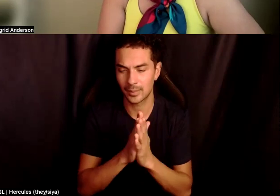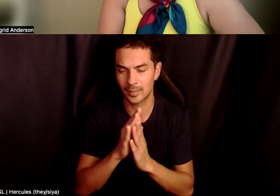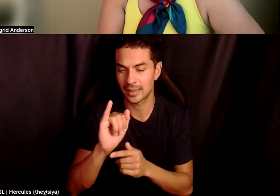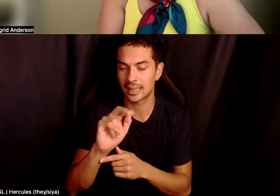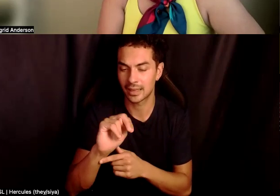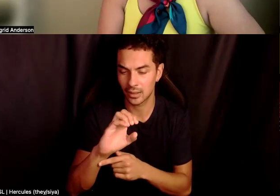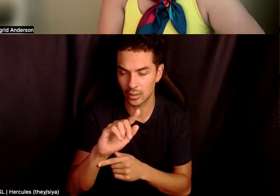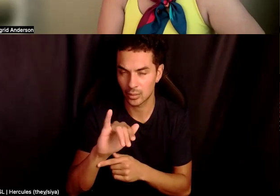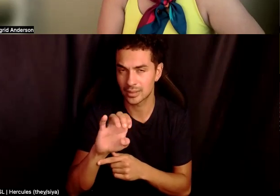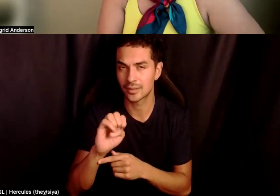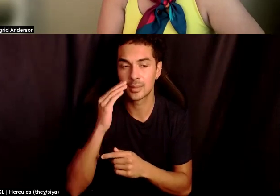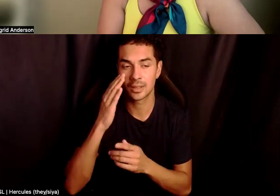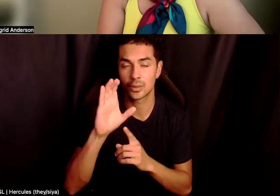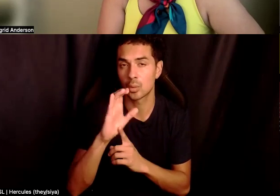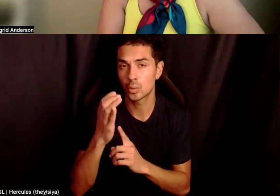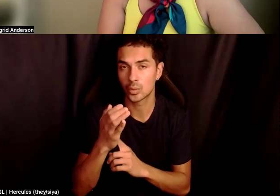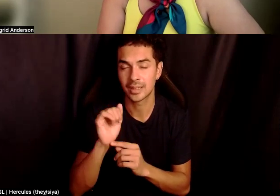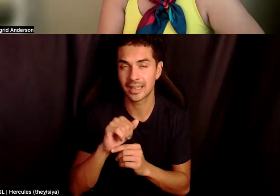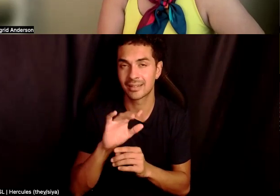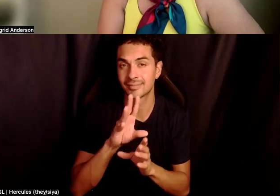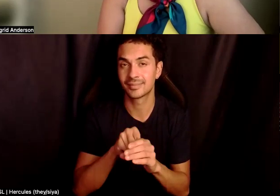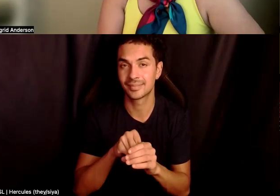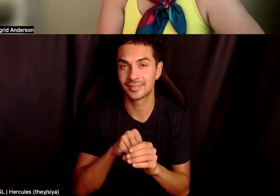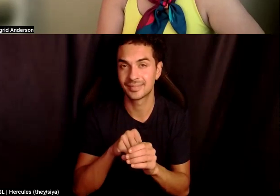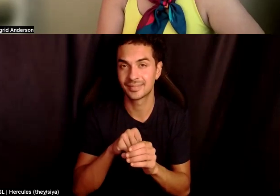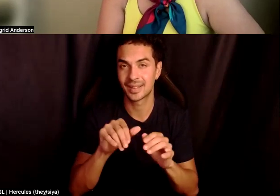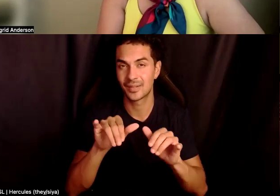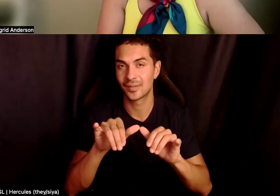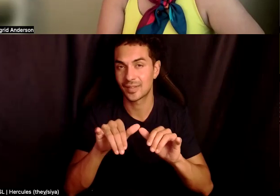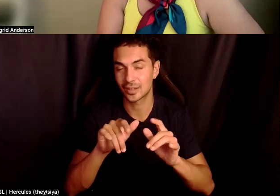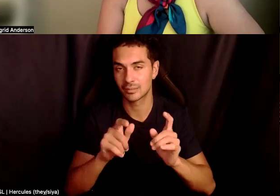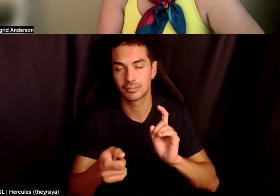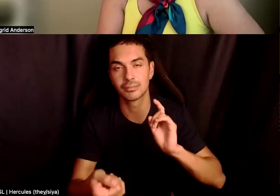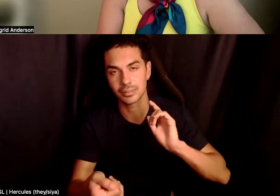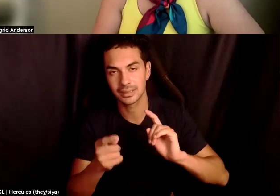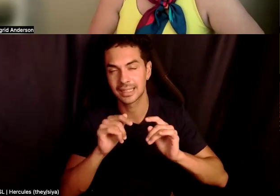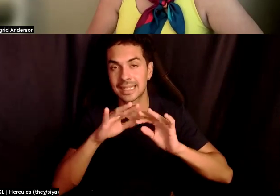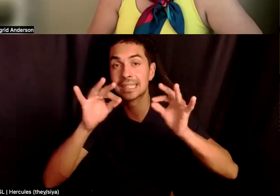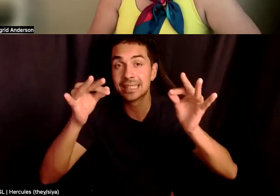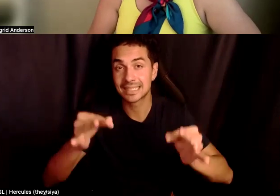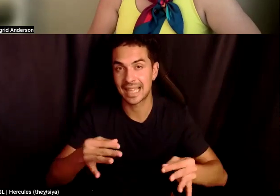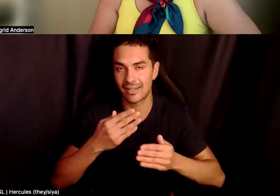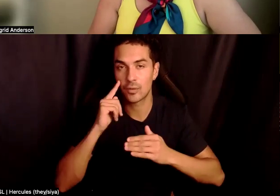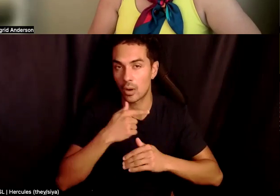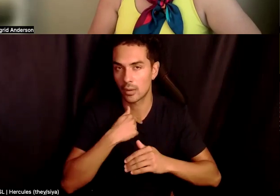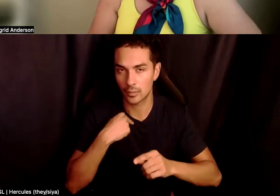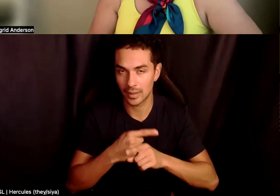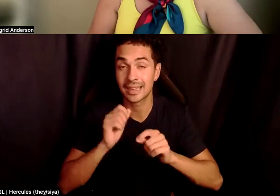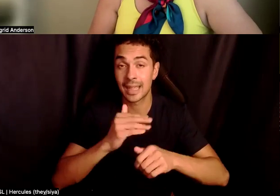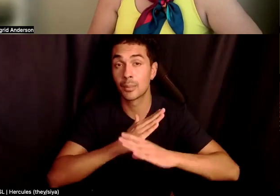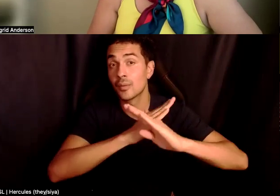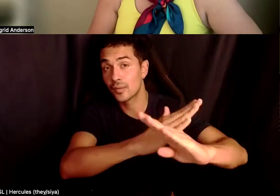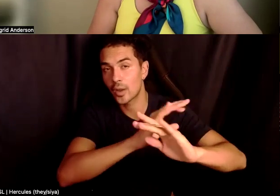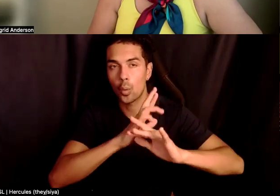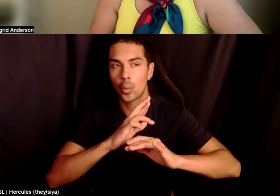Um, cause you know, culture could factor in and decide many things could, um, prevent or strengthen